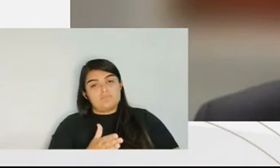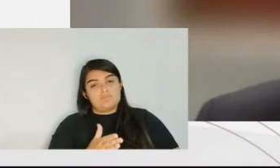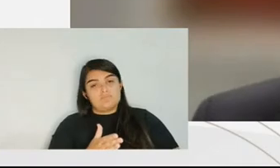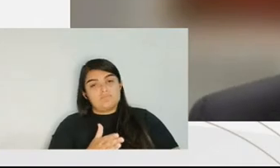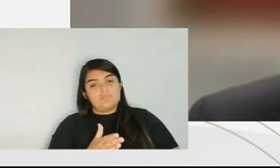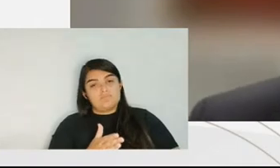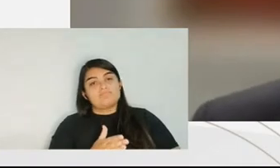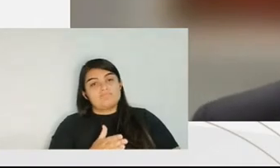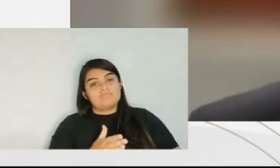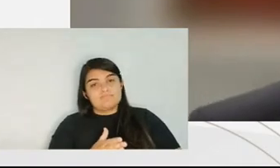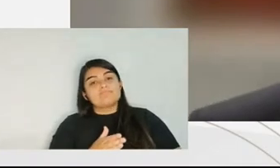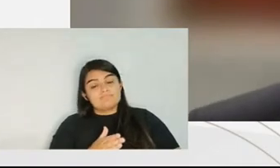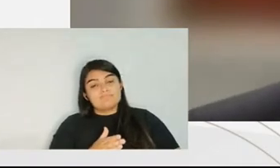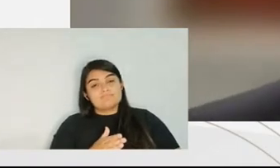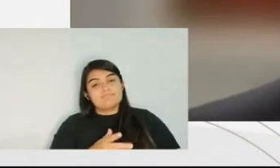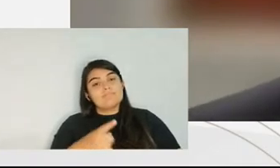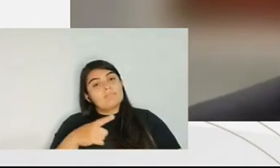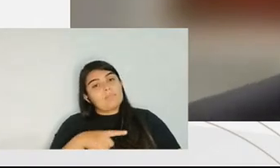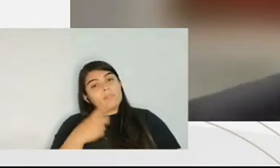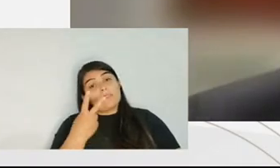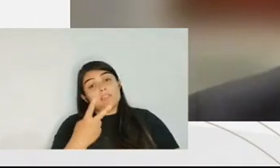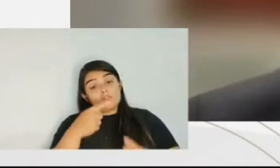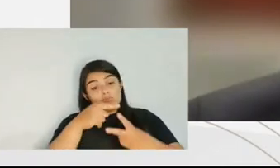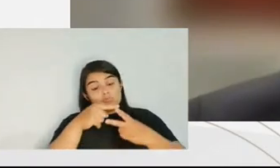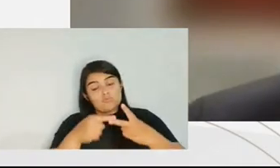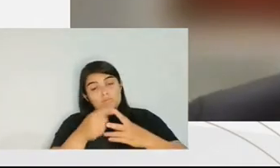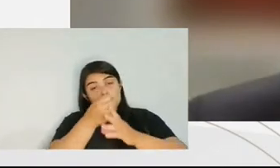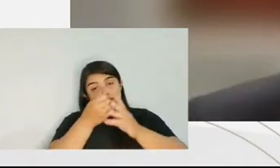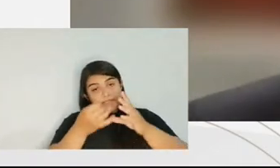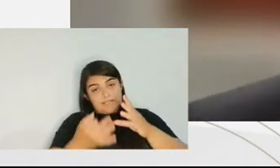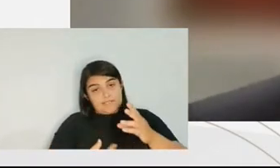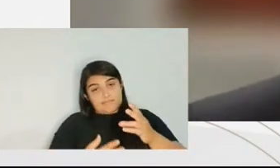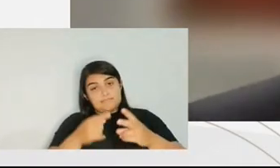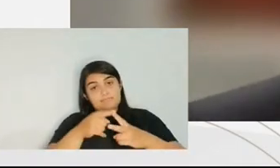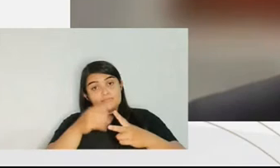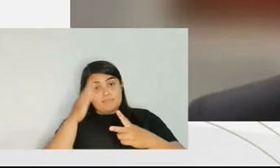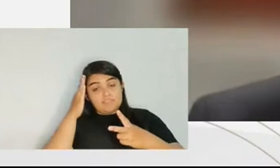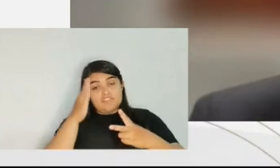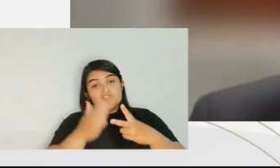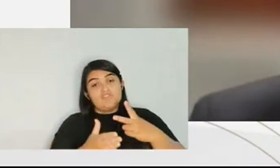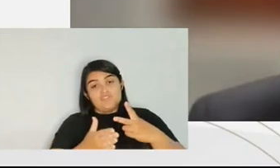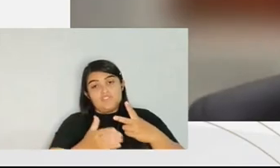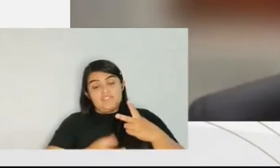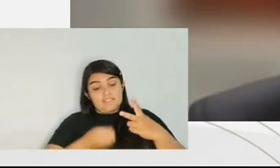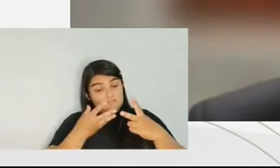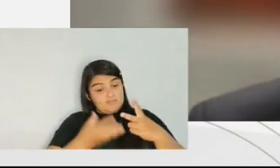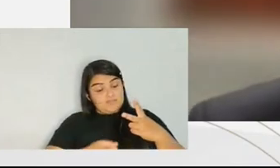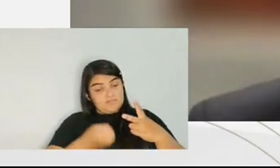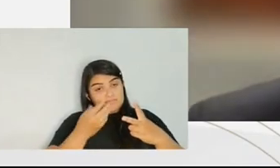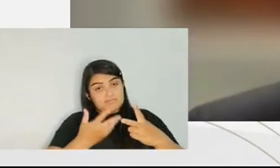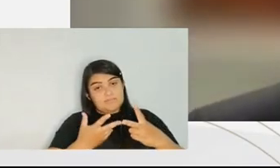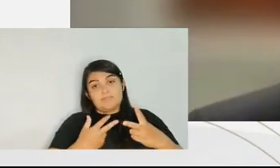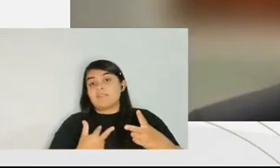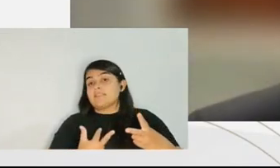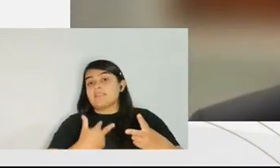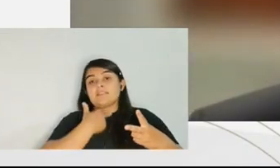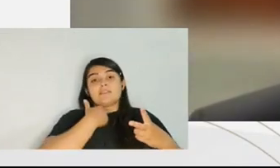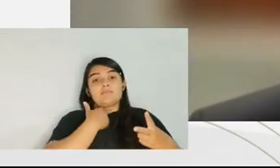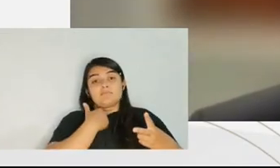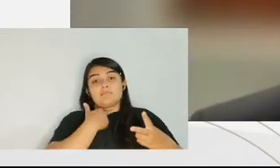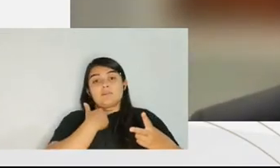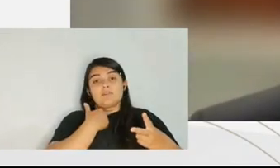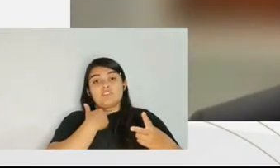reduction of penalty.